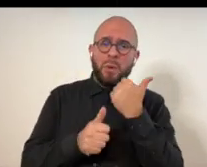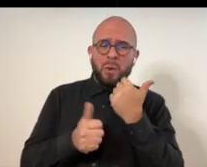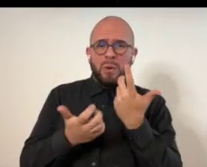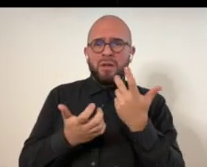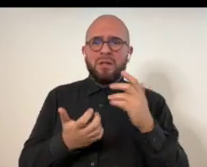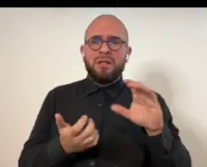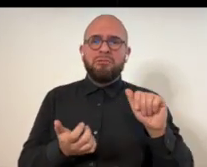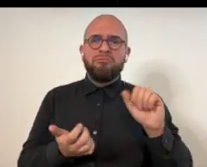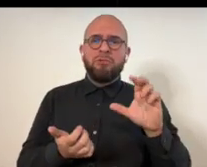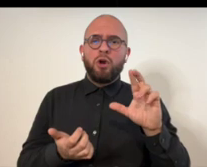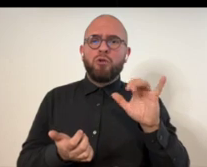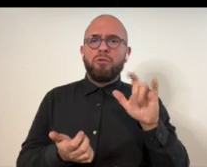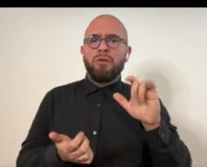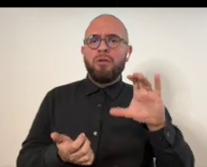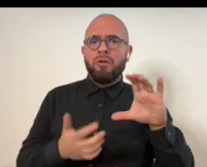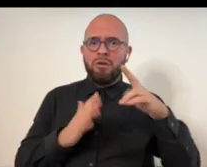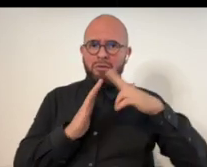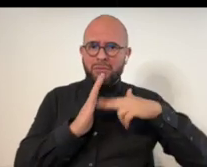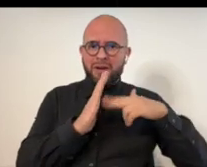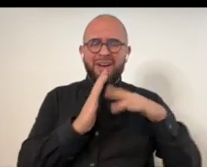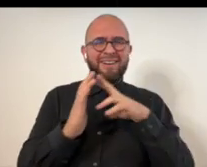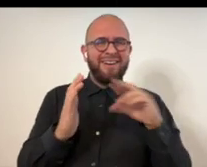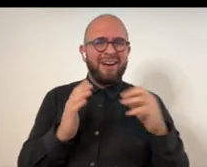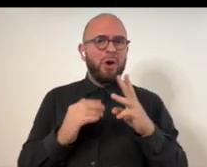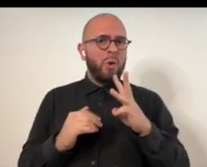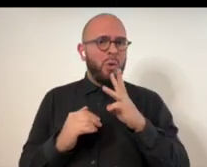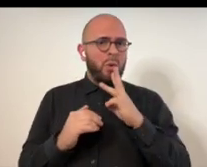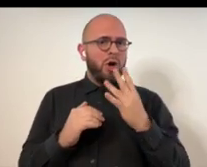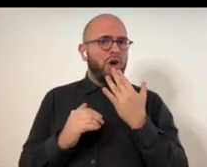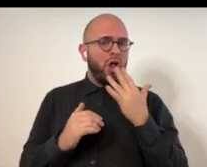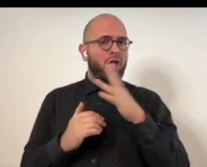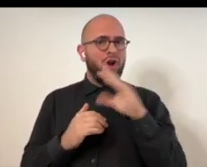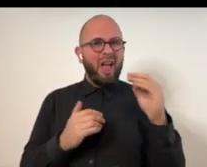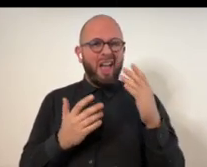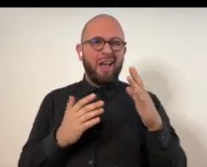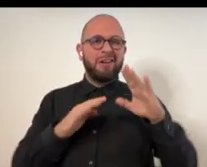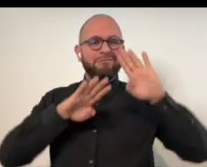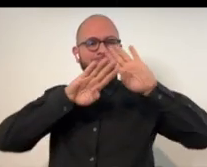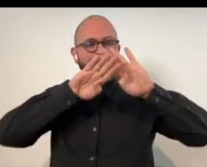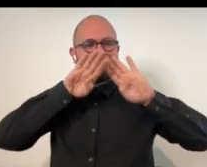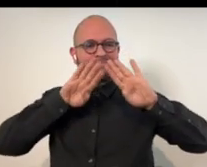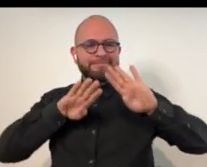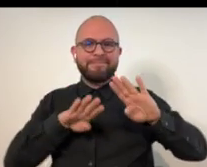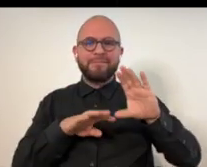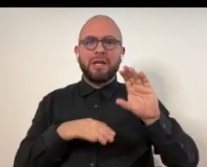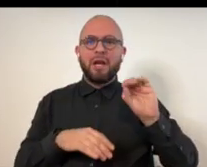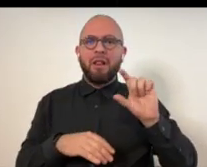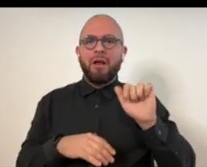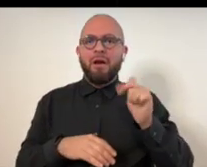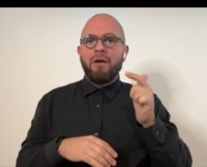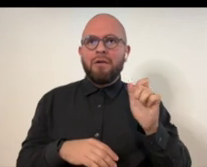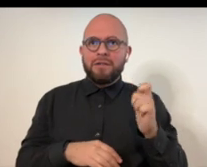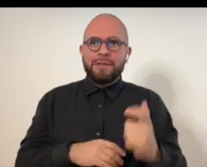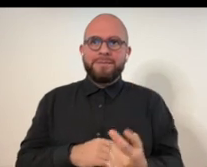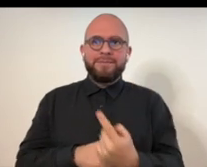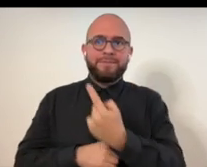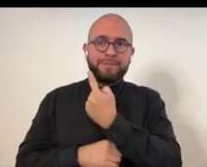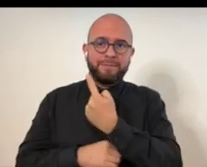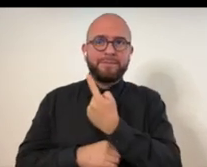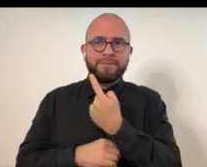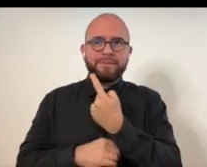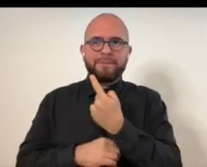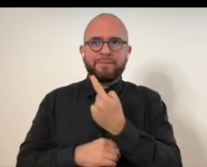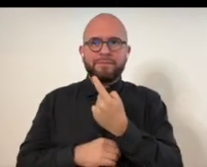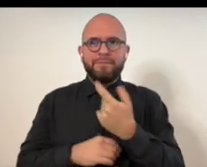kind of materials do you use? Um, I use mostly acrylic paint. I also do watercolor